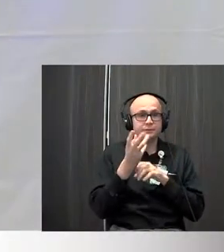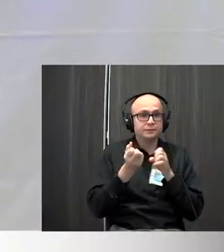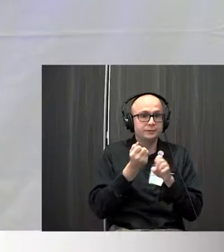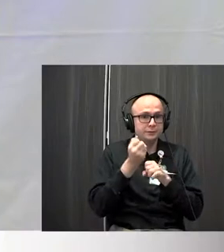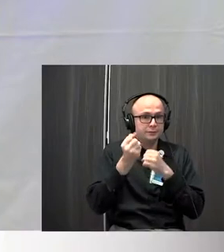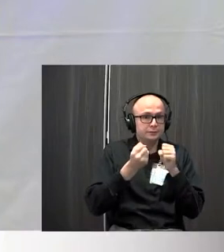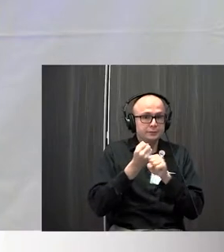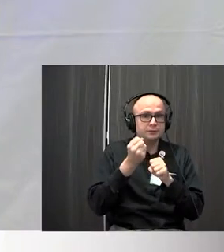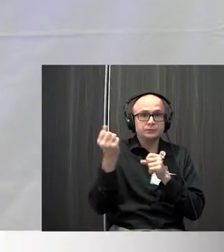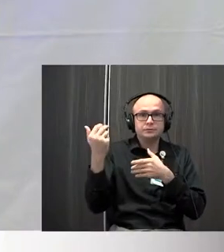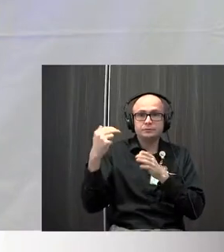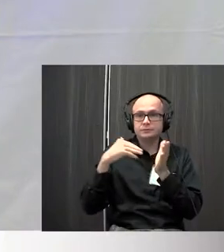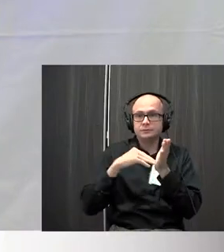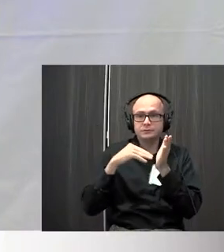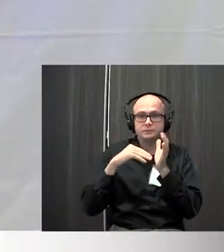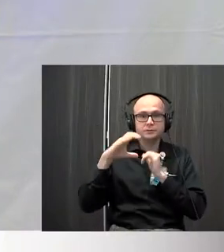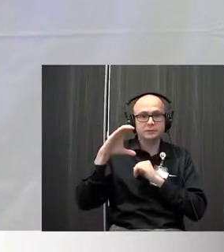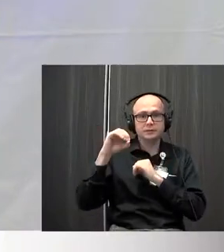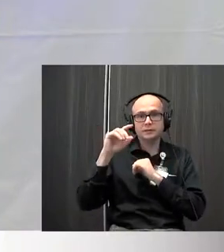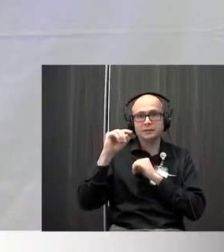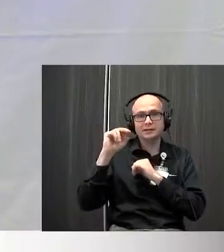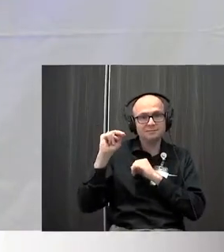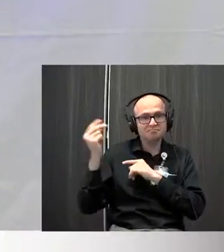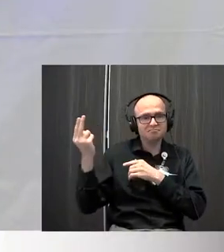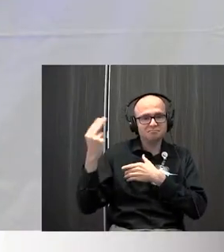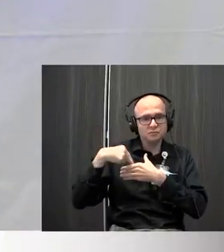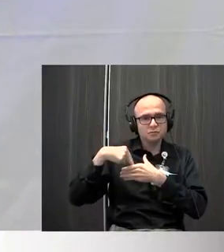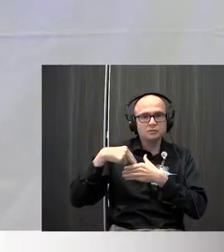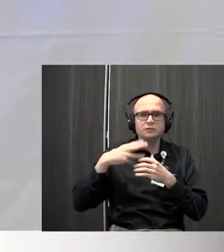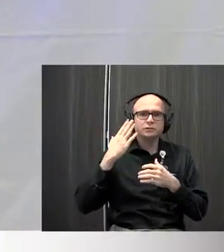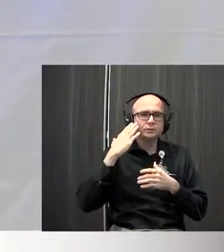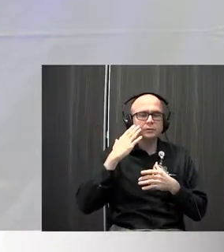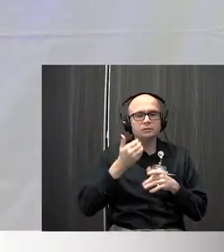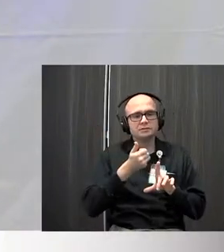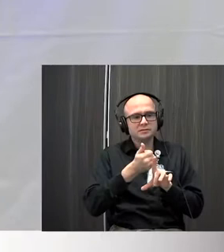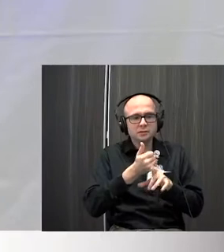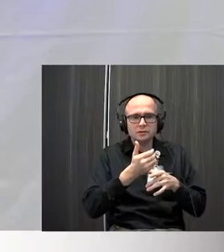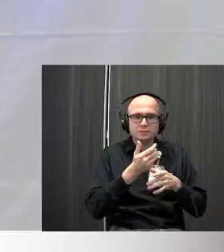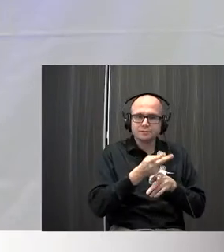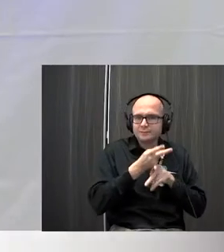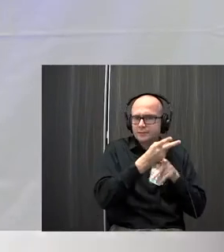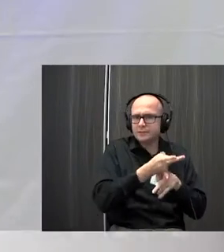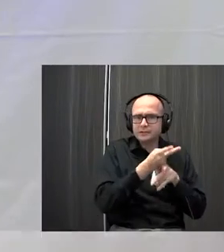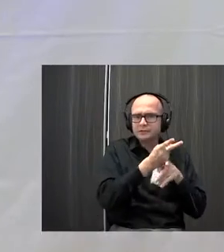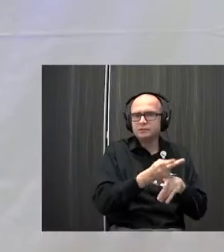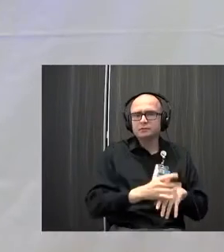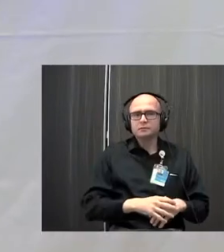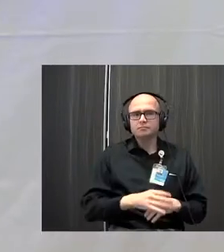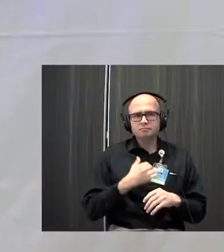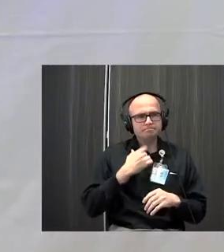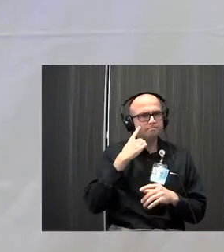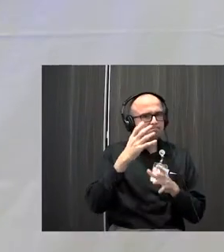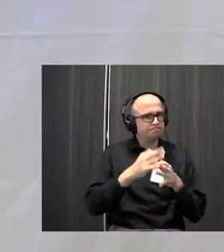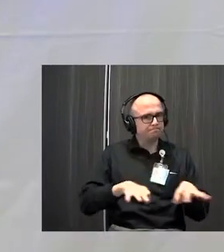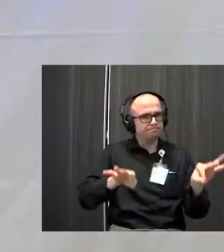asked Dr. Cotton to join us and address pieces of wellness, self-care, those types of things, which I think are really